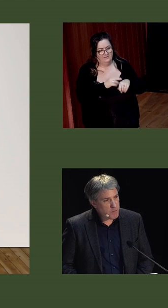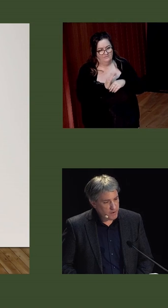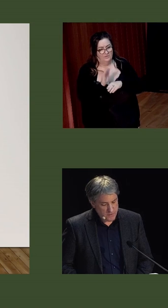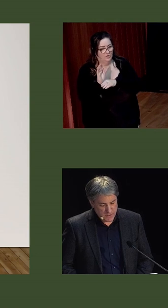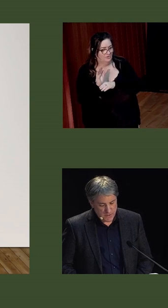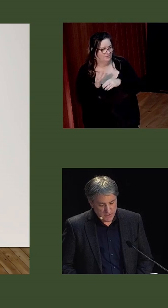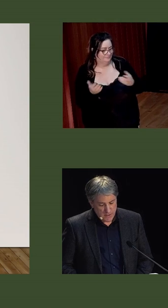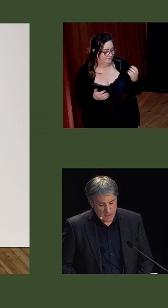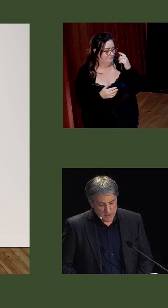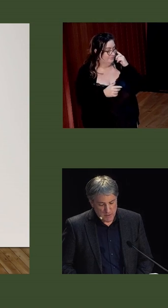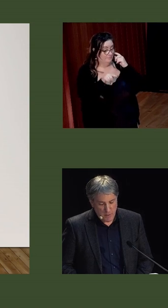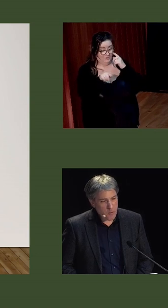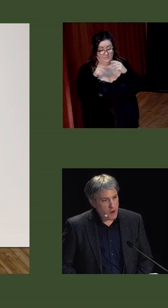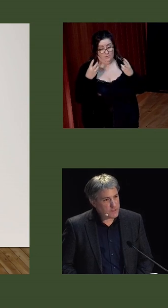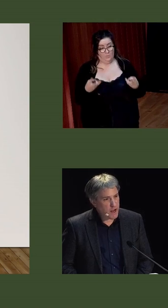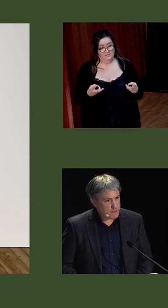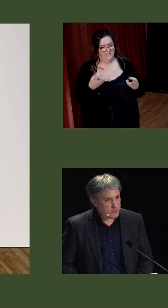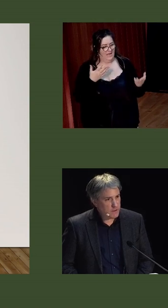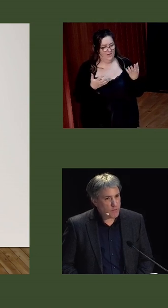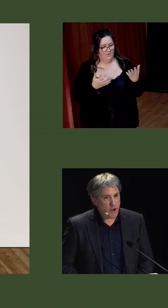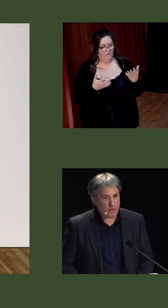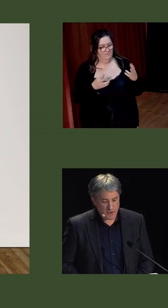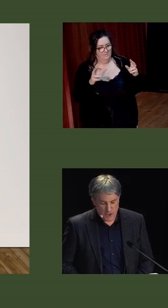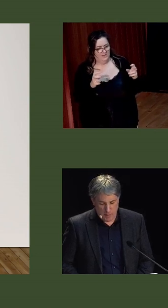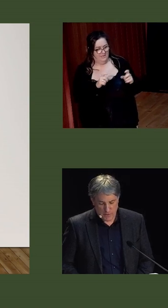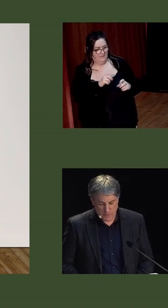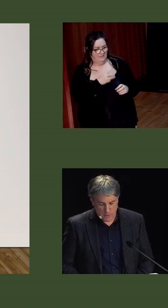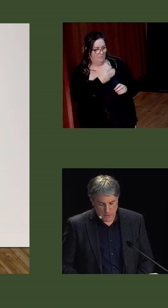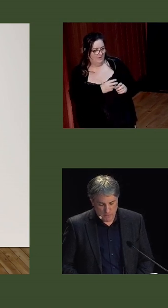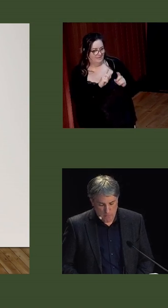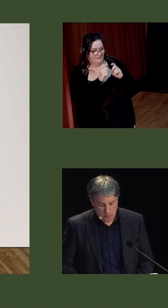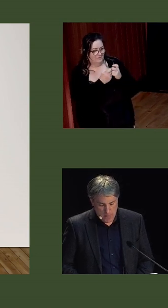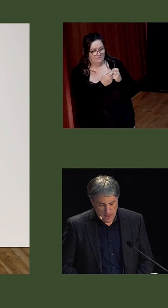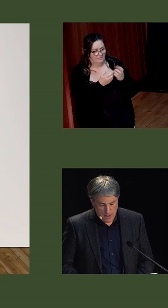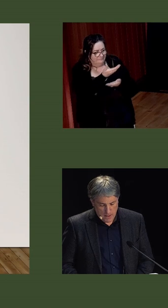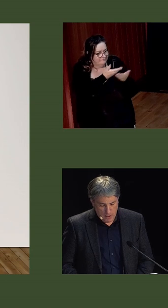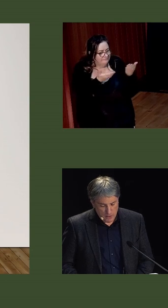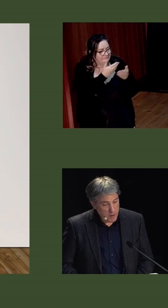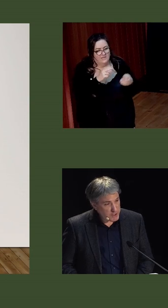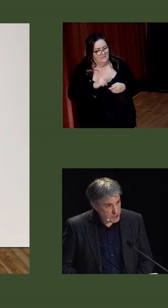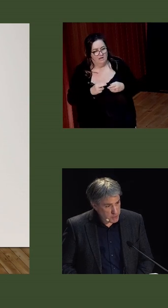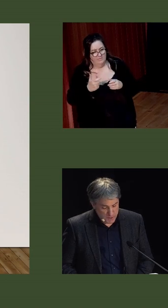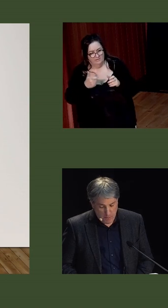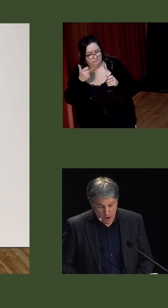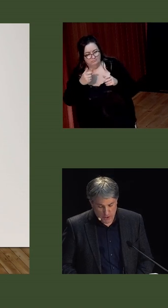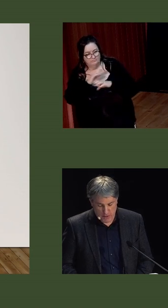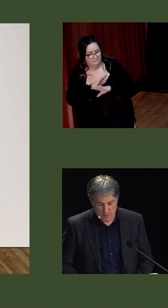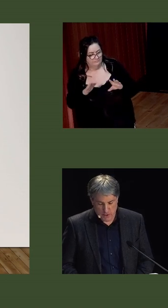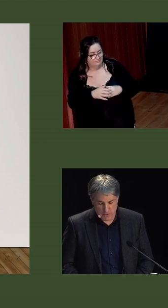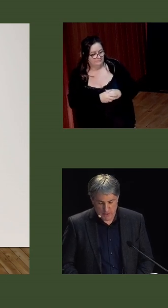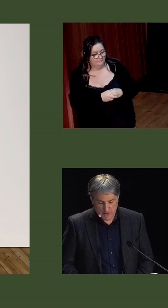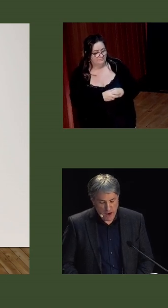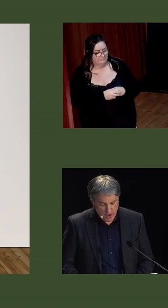But he wanted this to be by wise counsel rather than sharp swords. Although partition was